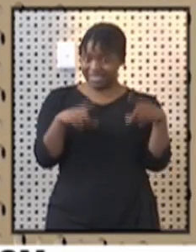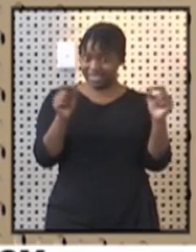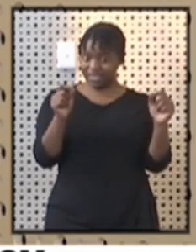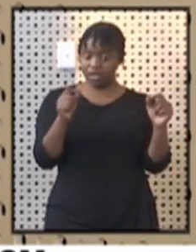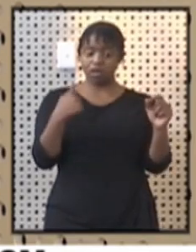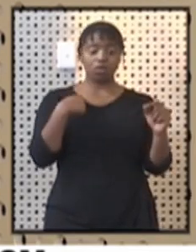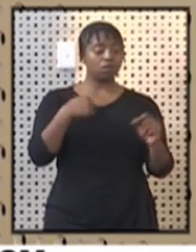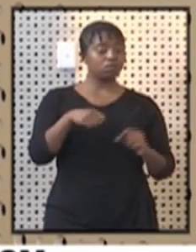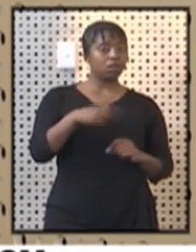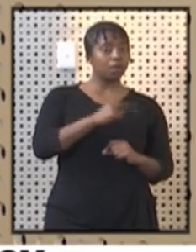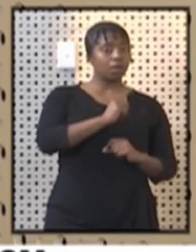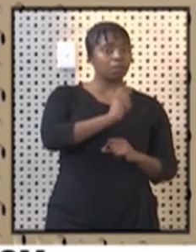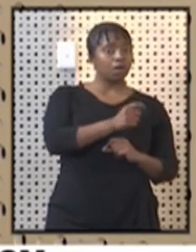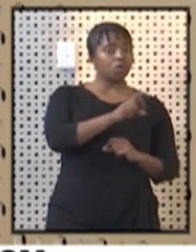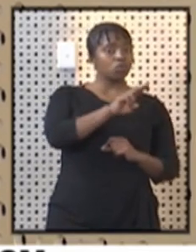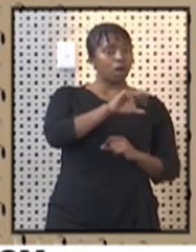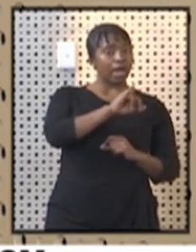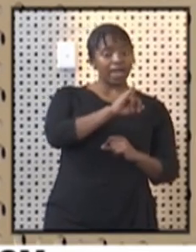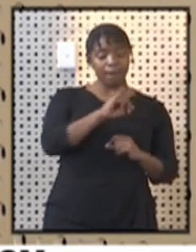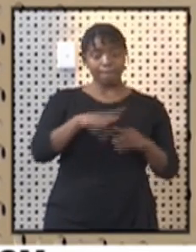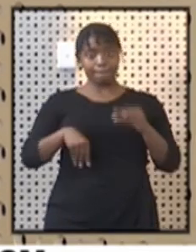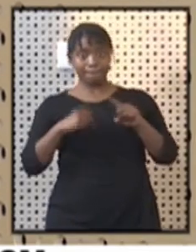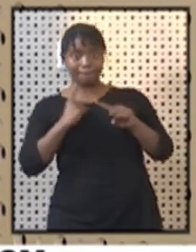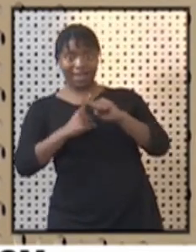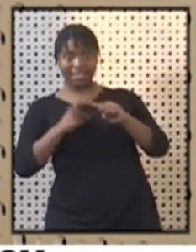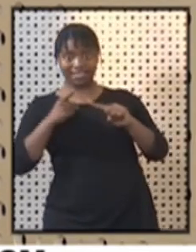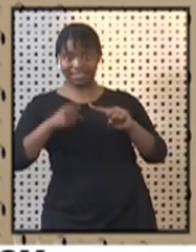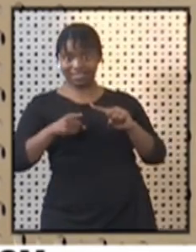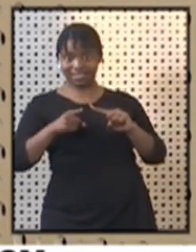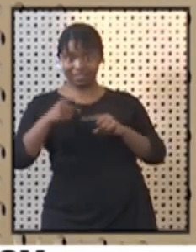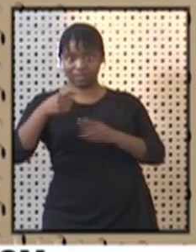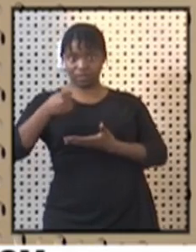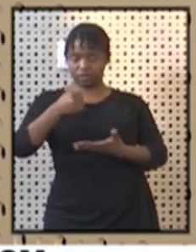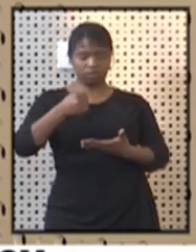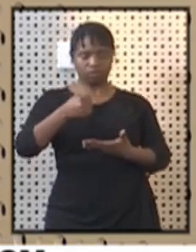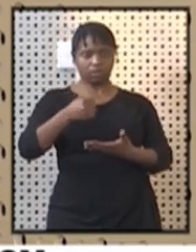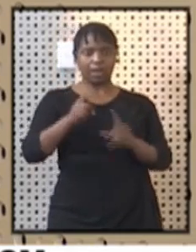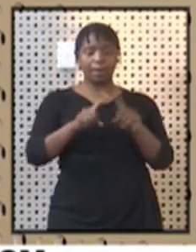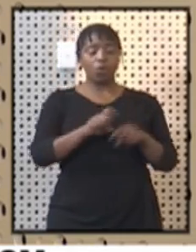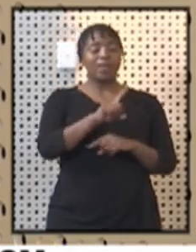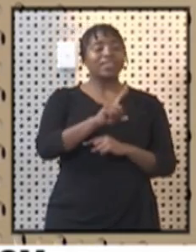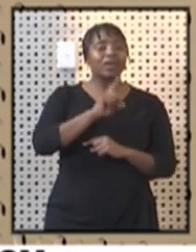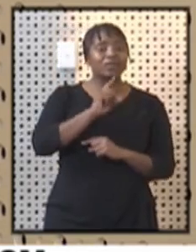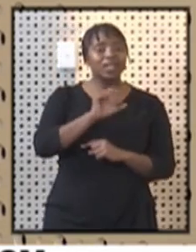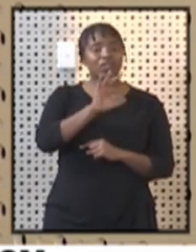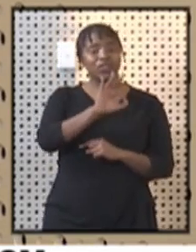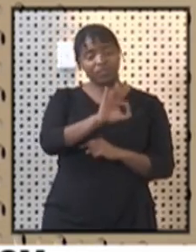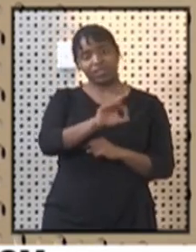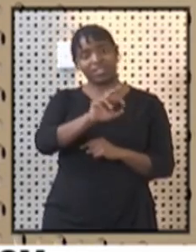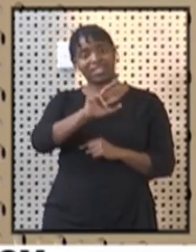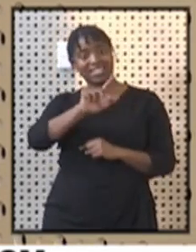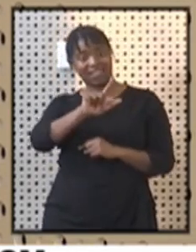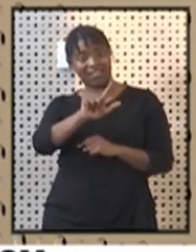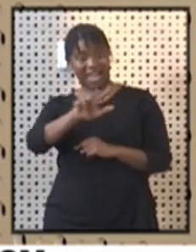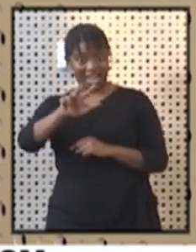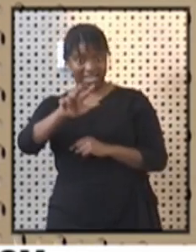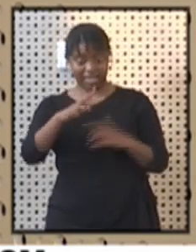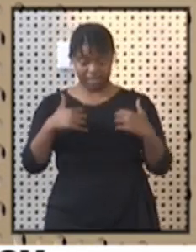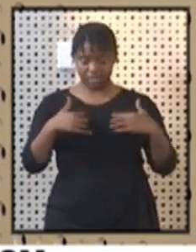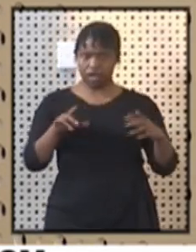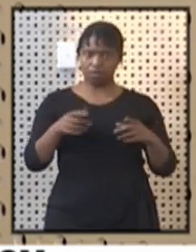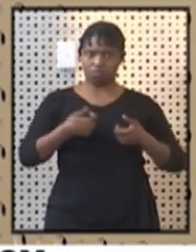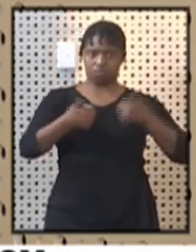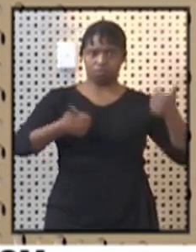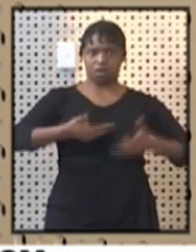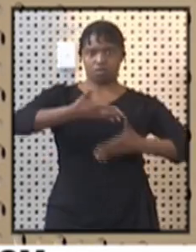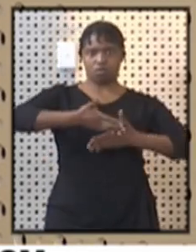double tipping, those individuals as well will be paid. But the 1,378 tourist guides, as they start going back to